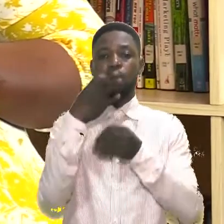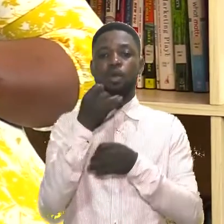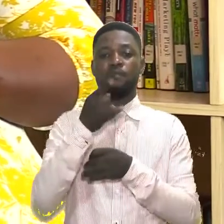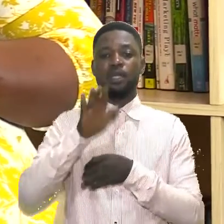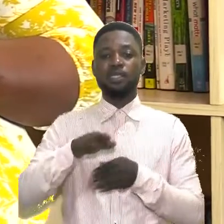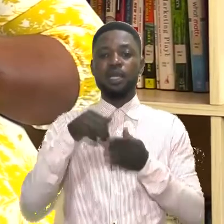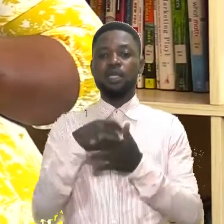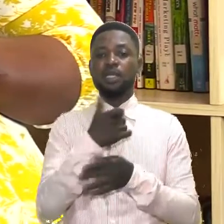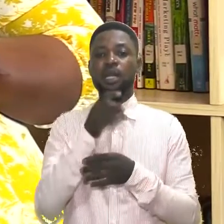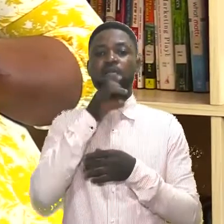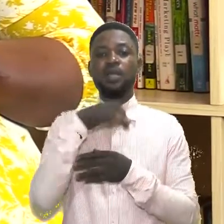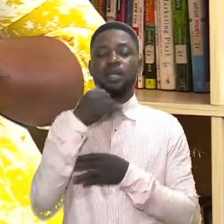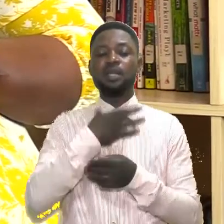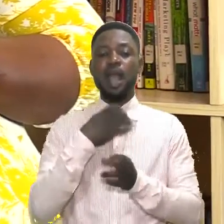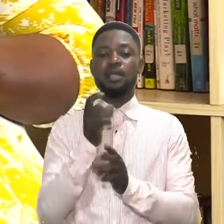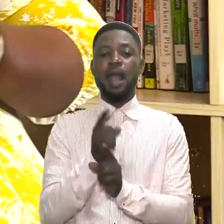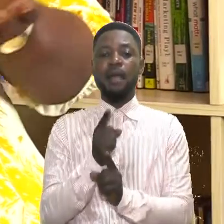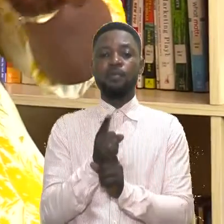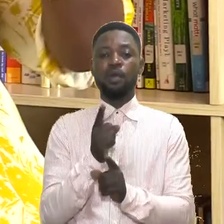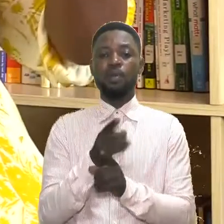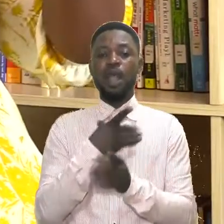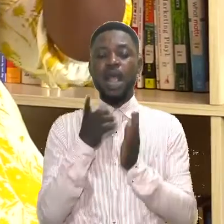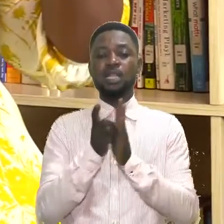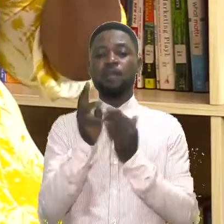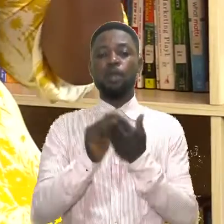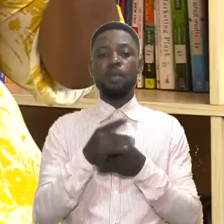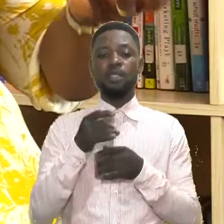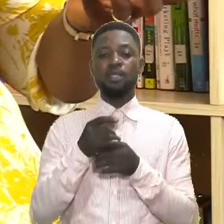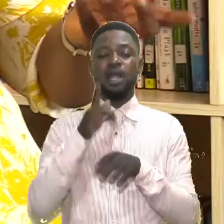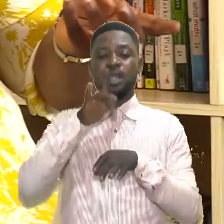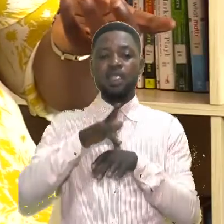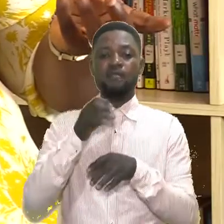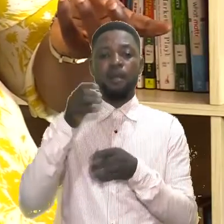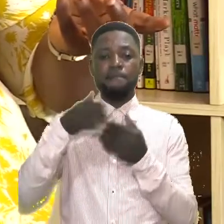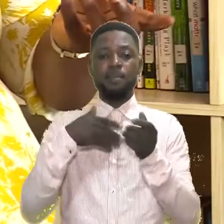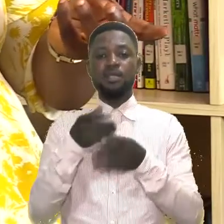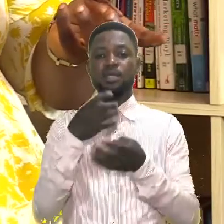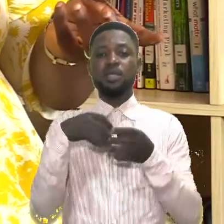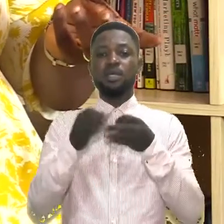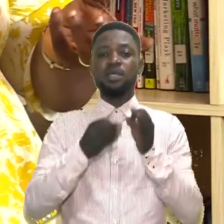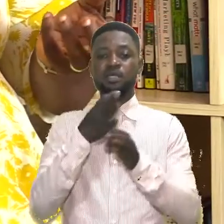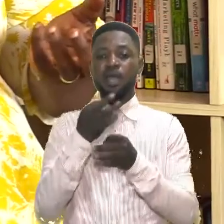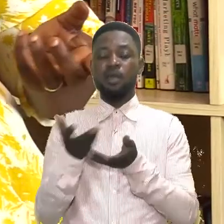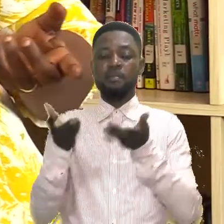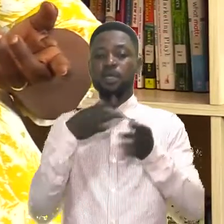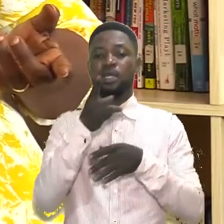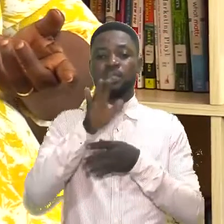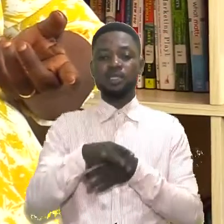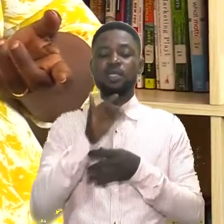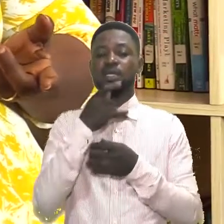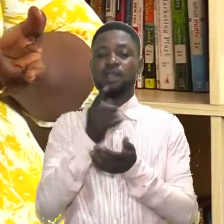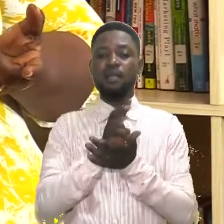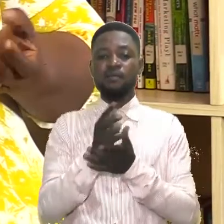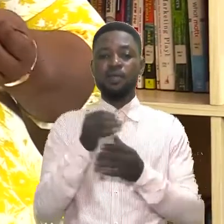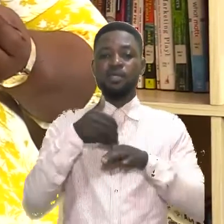information from the child in an age-appropriate and developmentally sensitive manner. So instead of tossing the child up and down,